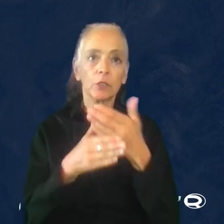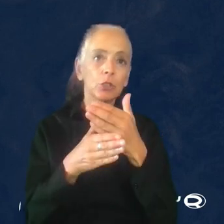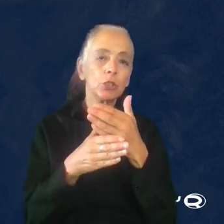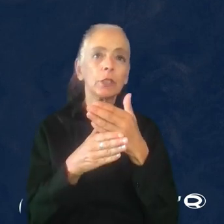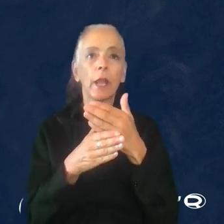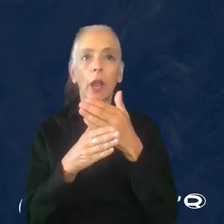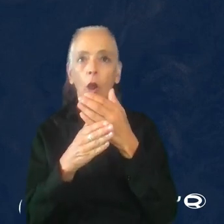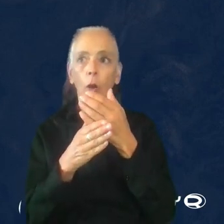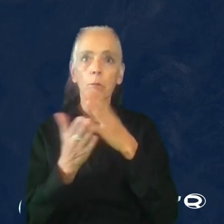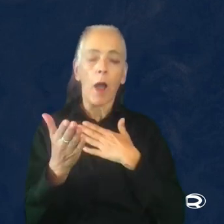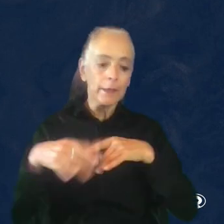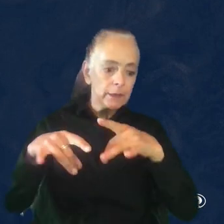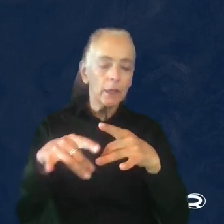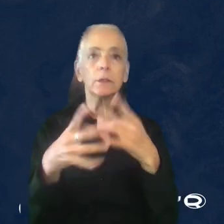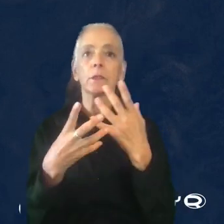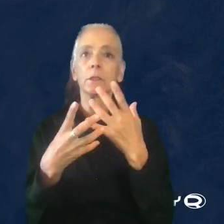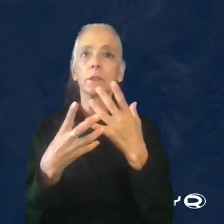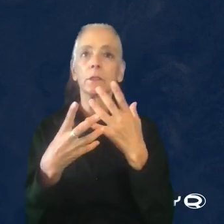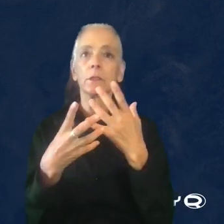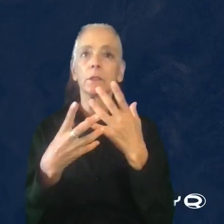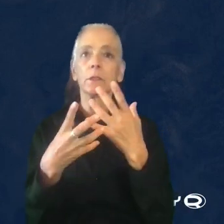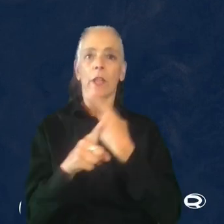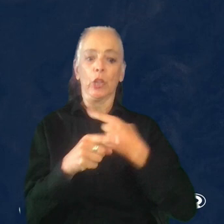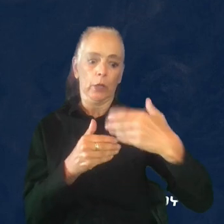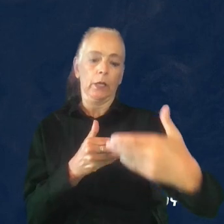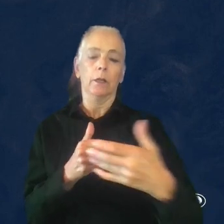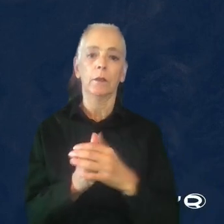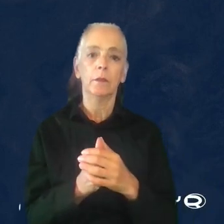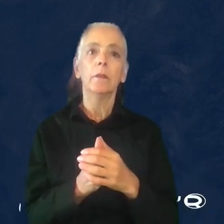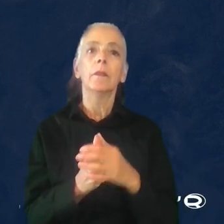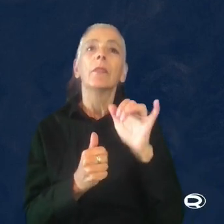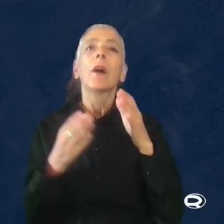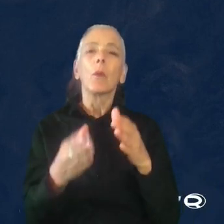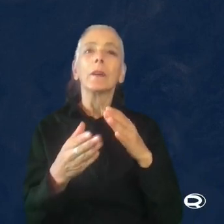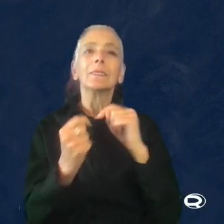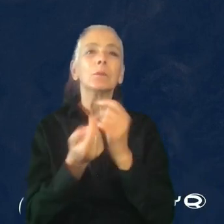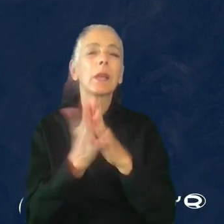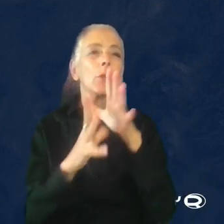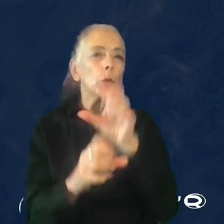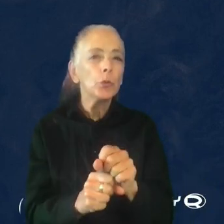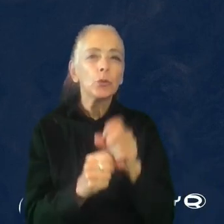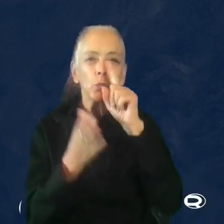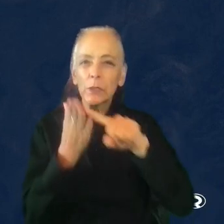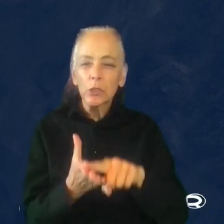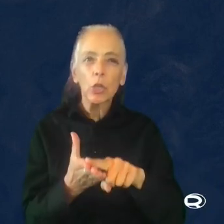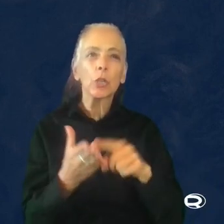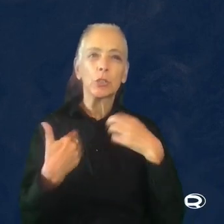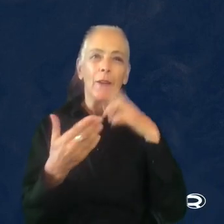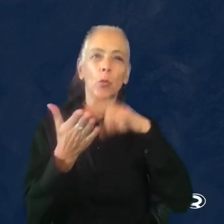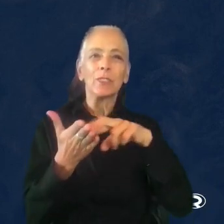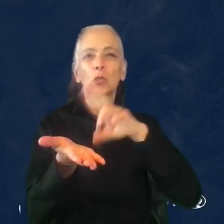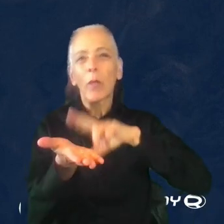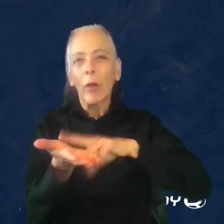quickly and very regularly. This was a way to get the teams used to research, to get them into a research rhythm and exposing